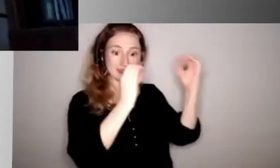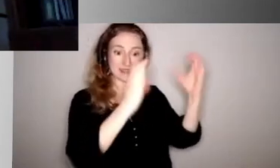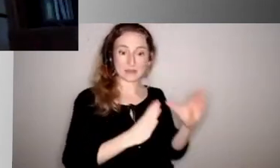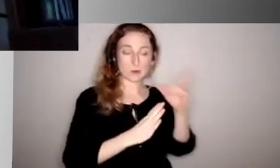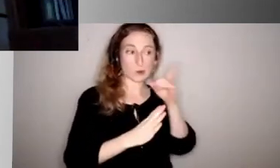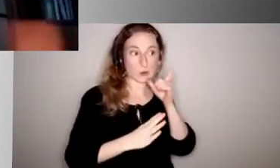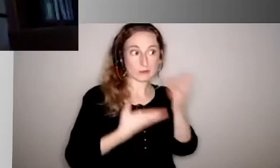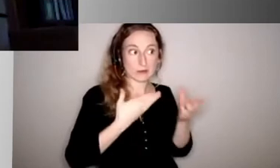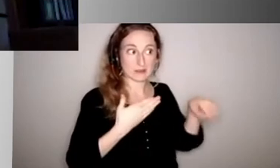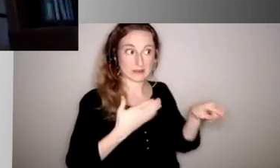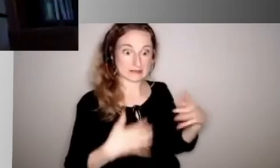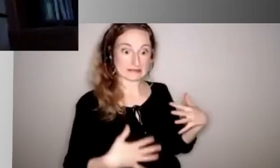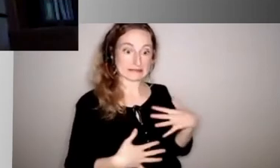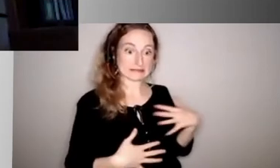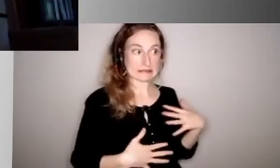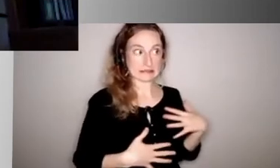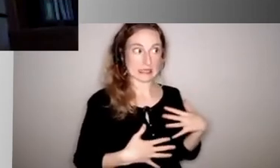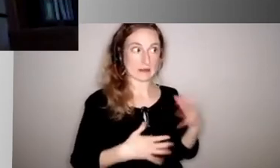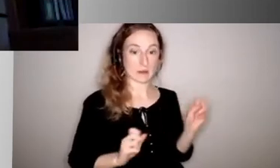and be exposed possibly?